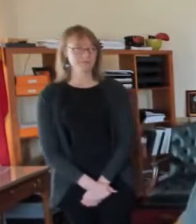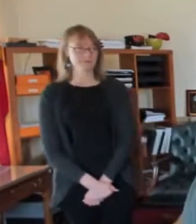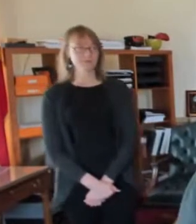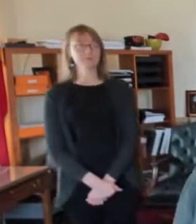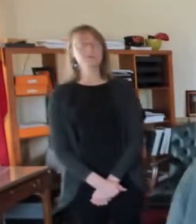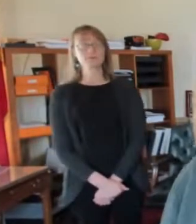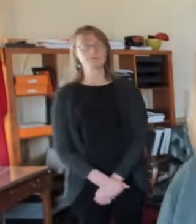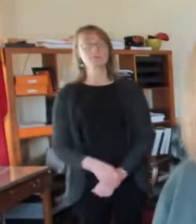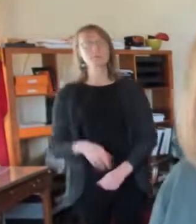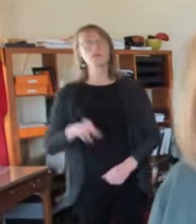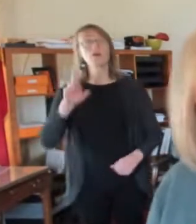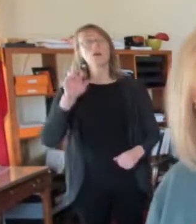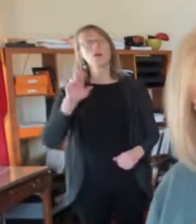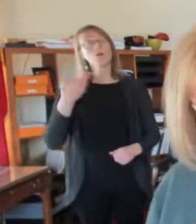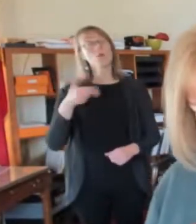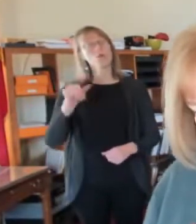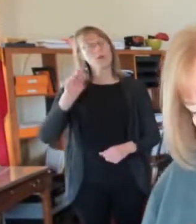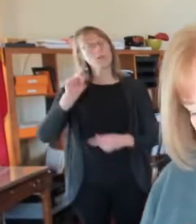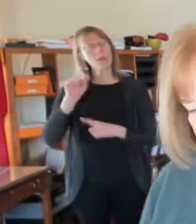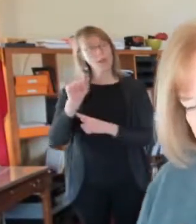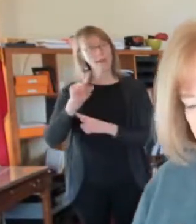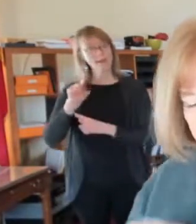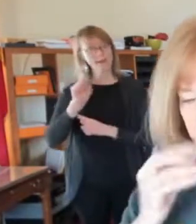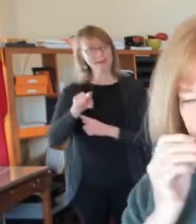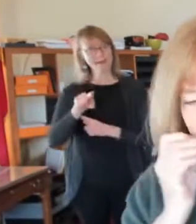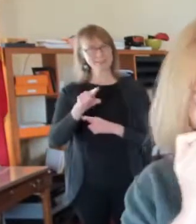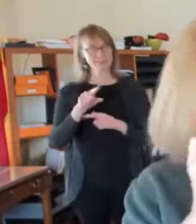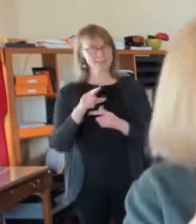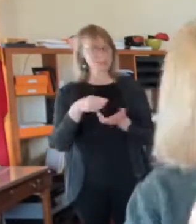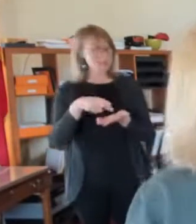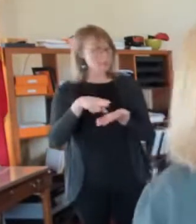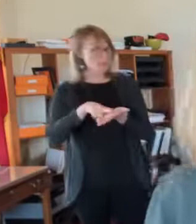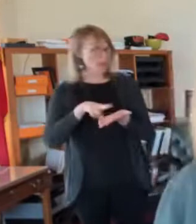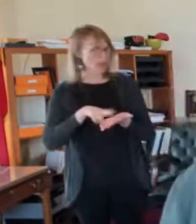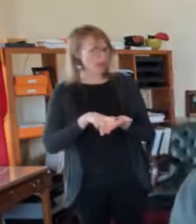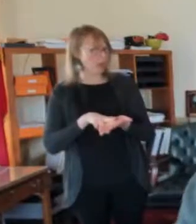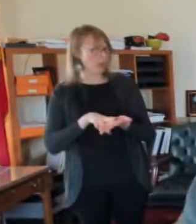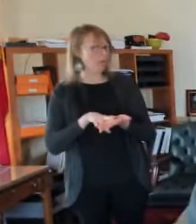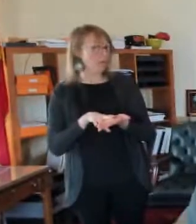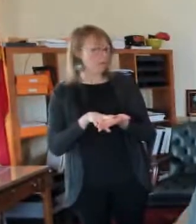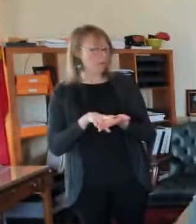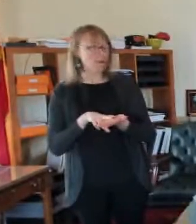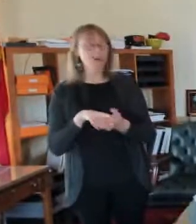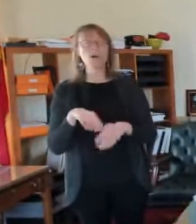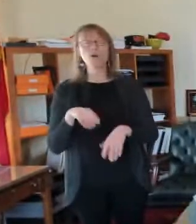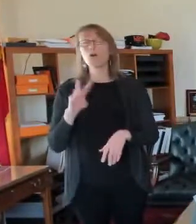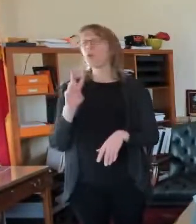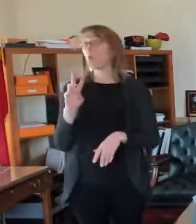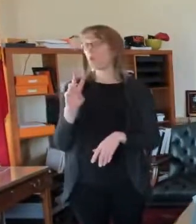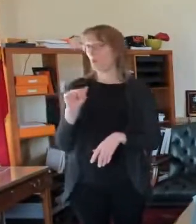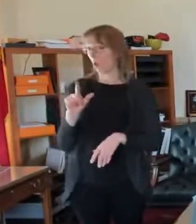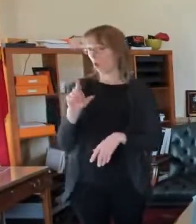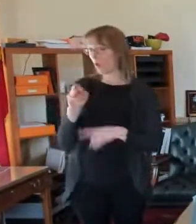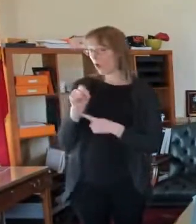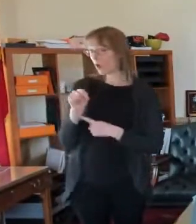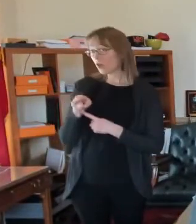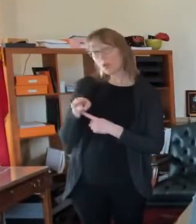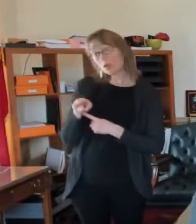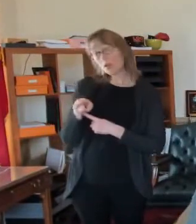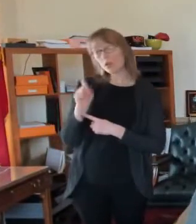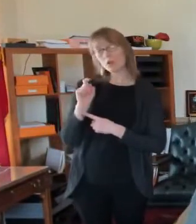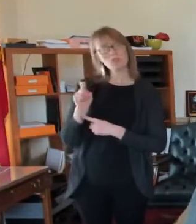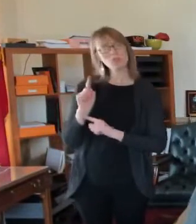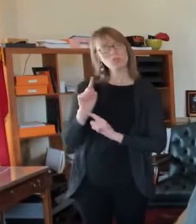Question from Rhonda about sign up. Uh, so at the Walmart location, do you have to register on individual location